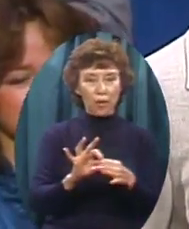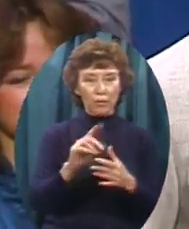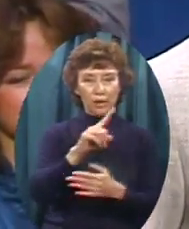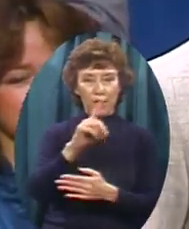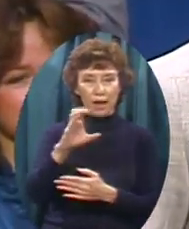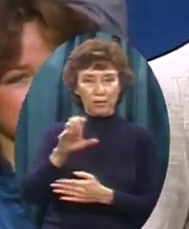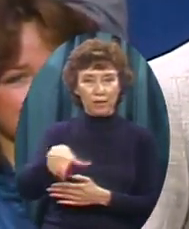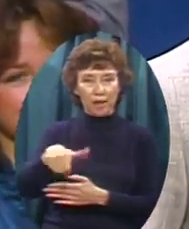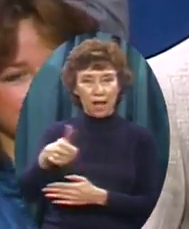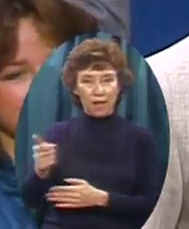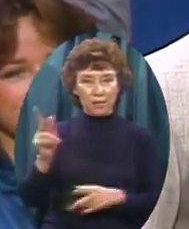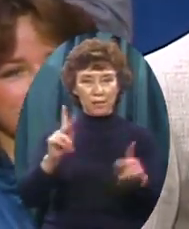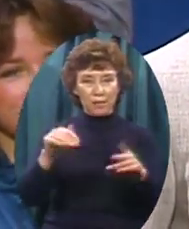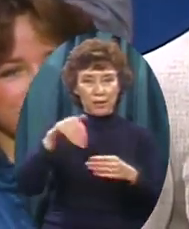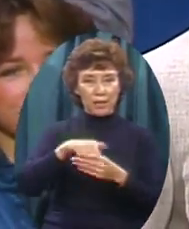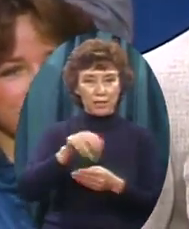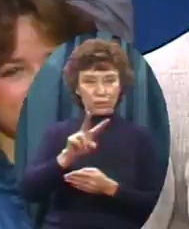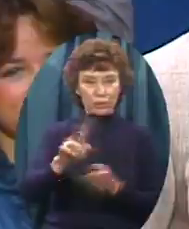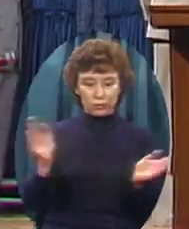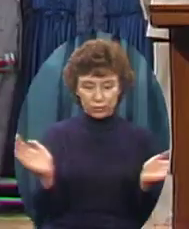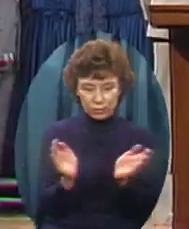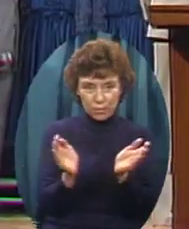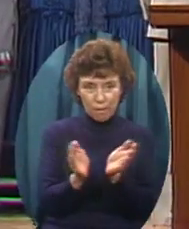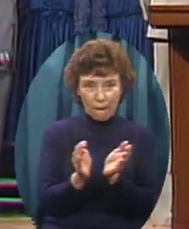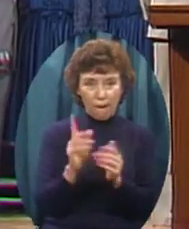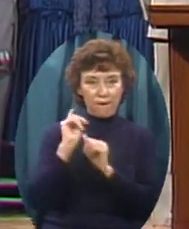others In two little tiny fishing boats